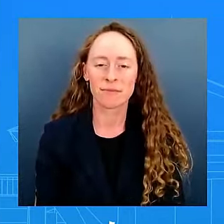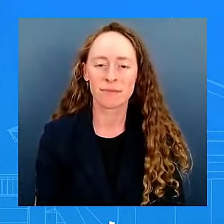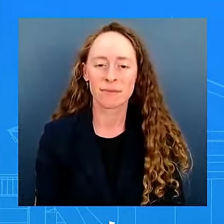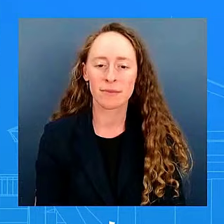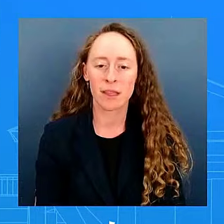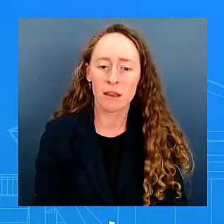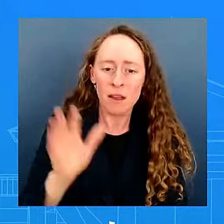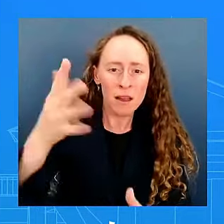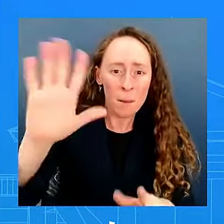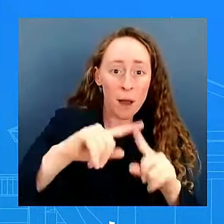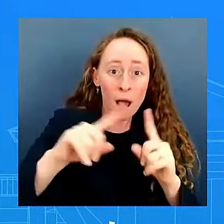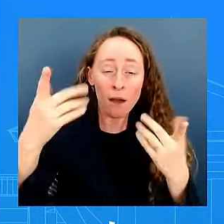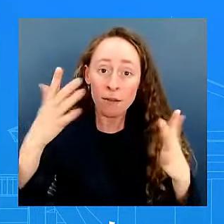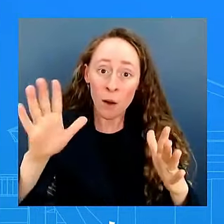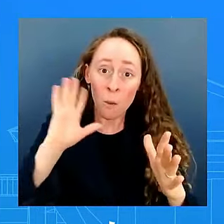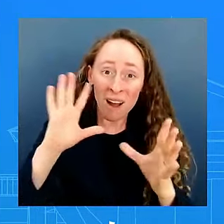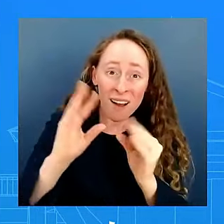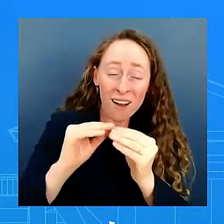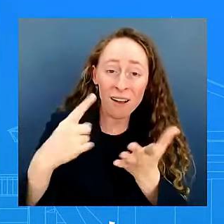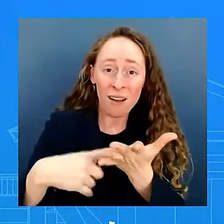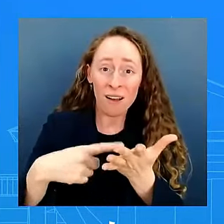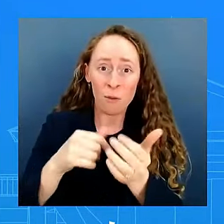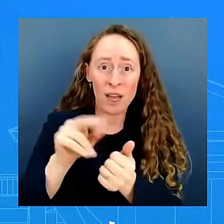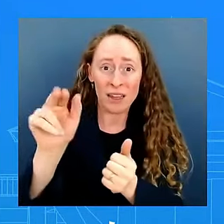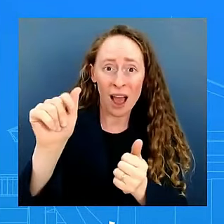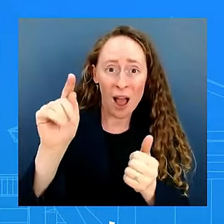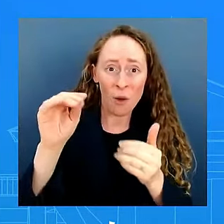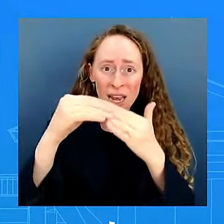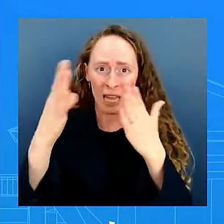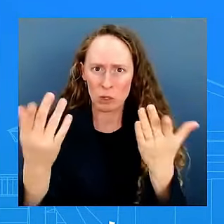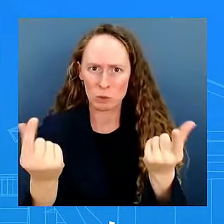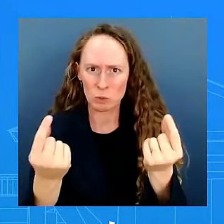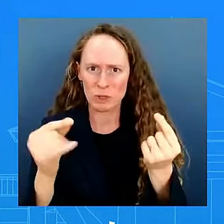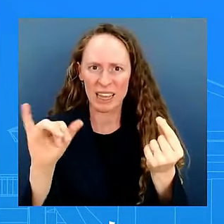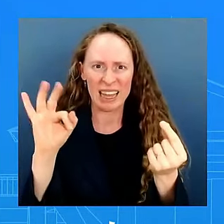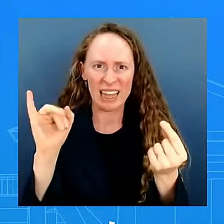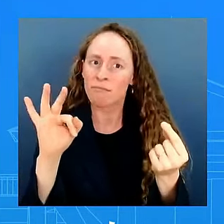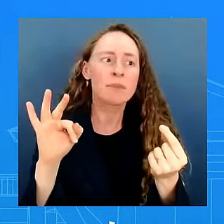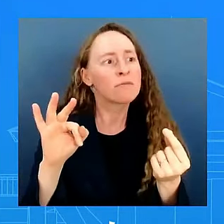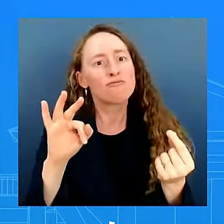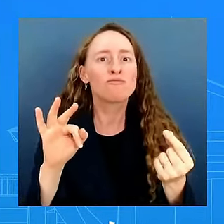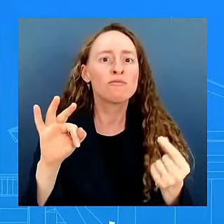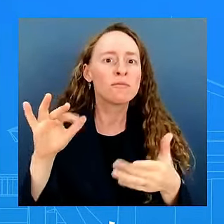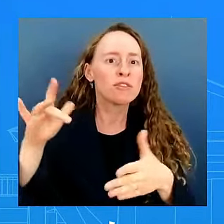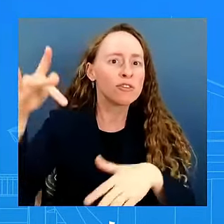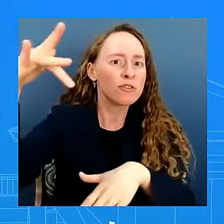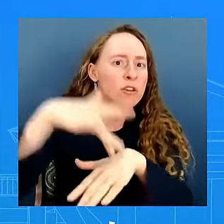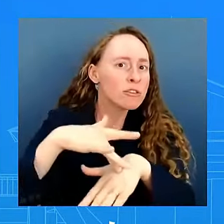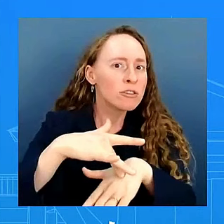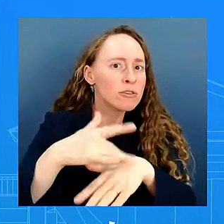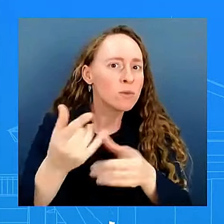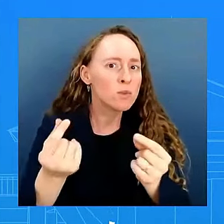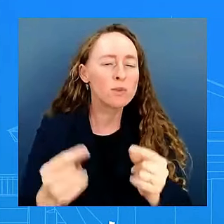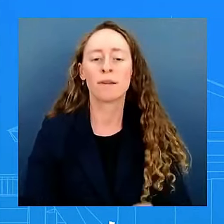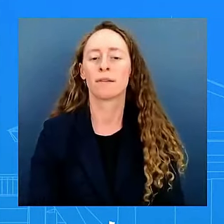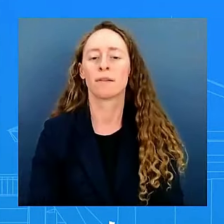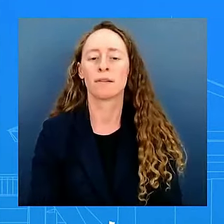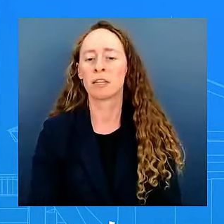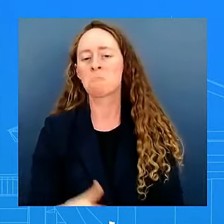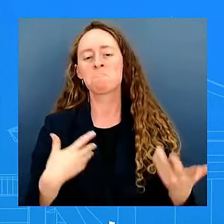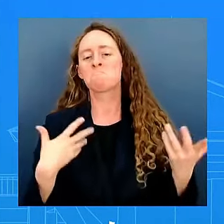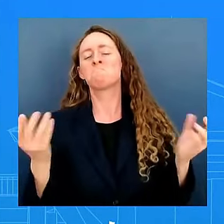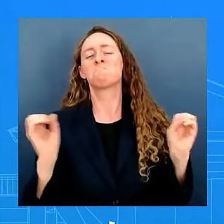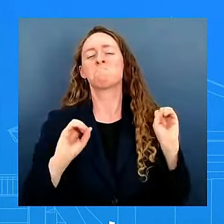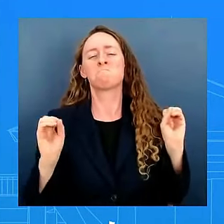don't have any new conversations to to share as i've said this is not new for russia we have seen this throughout the war making